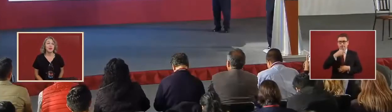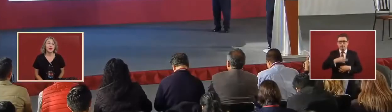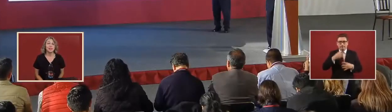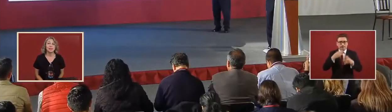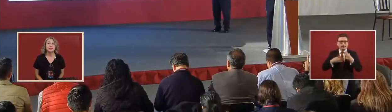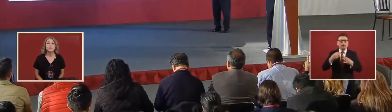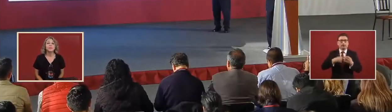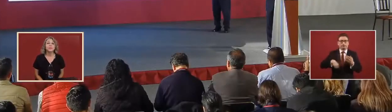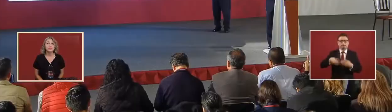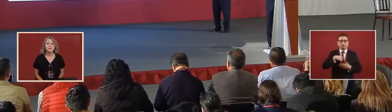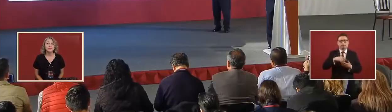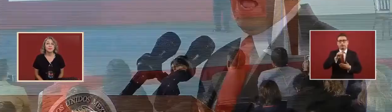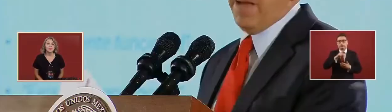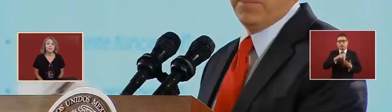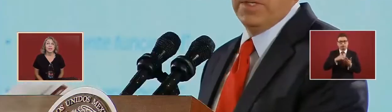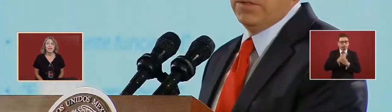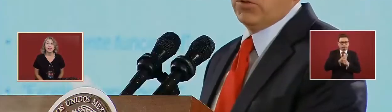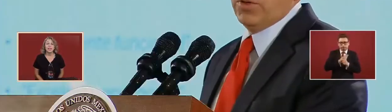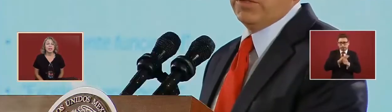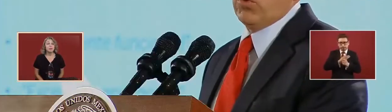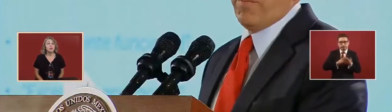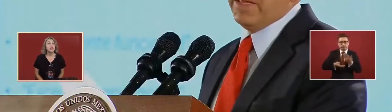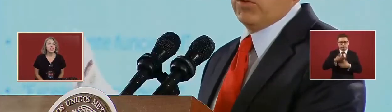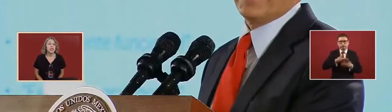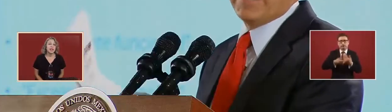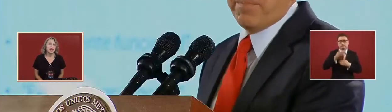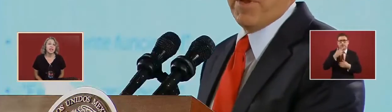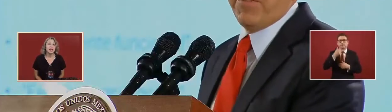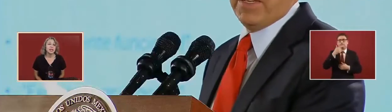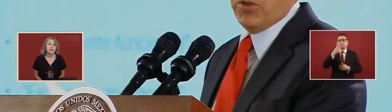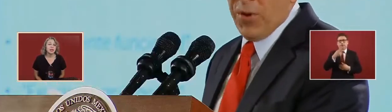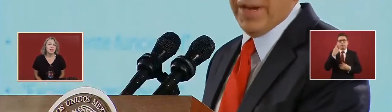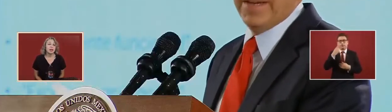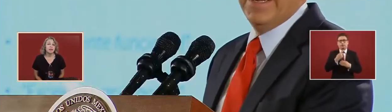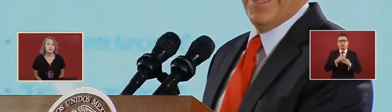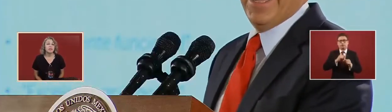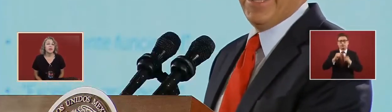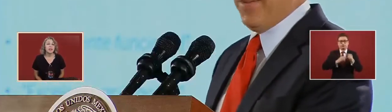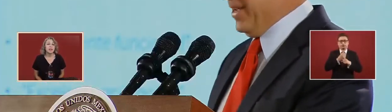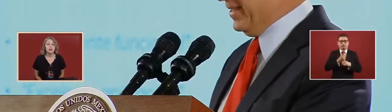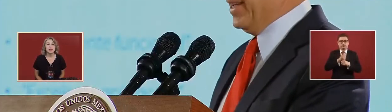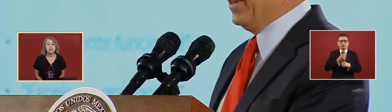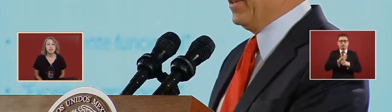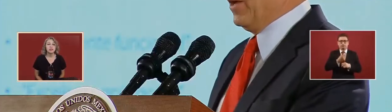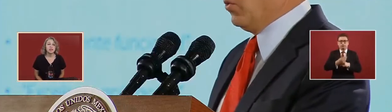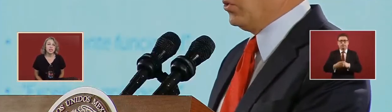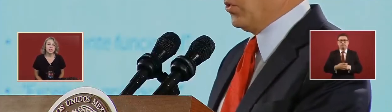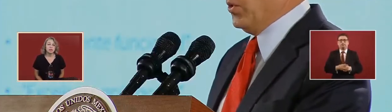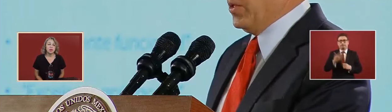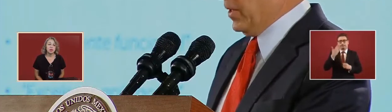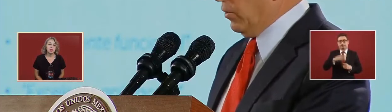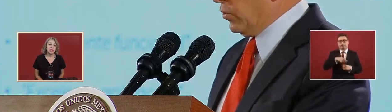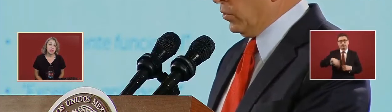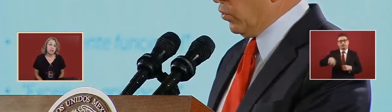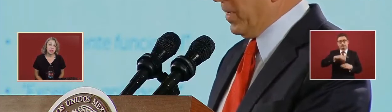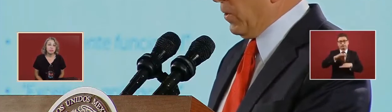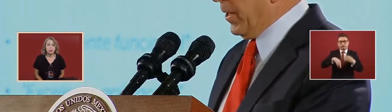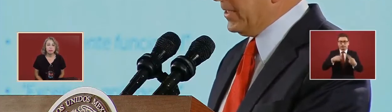And they appreciate any... If you find any issues to let them know so they can keep perfecting the app.